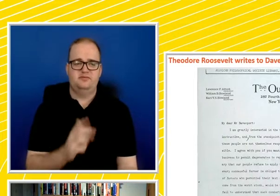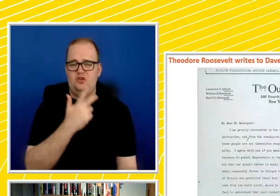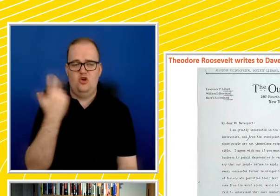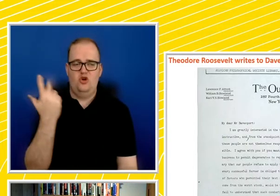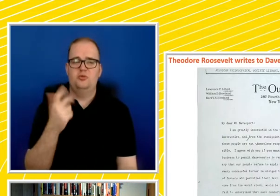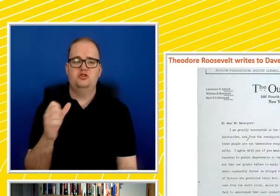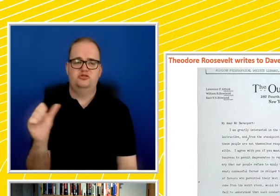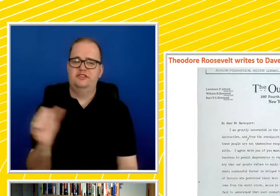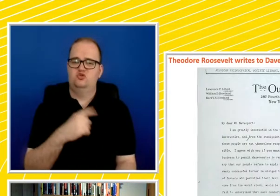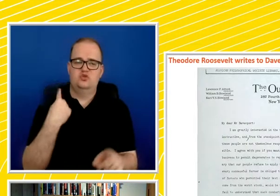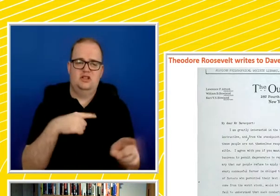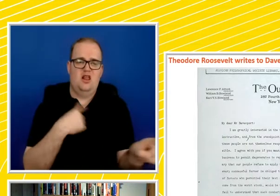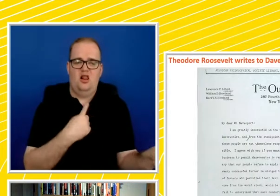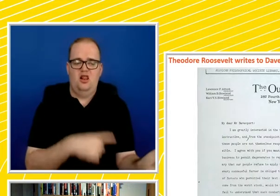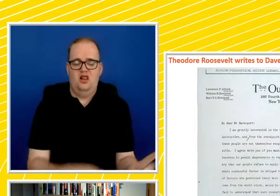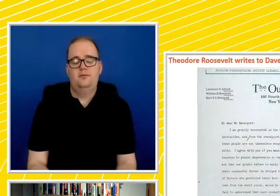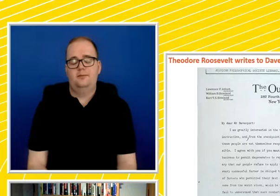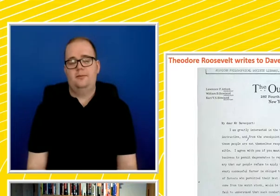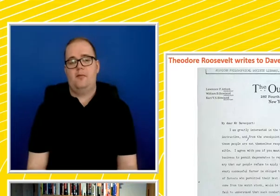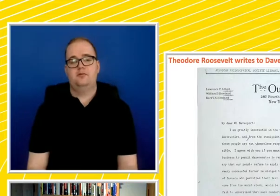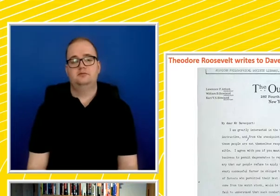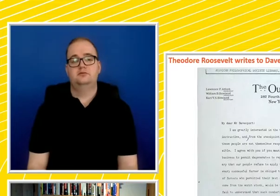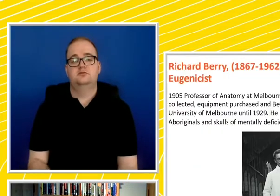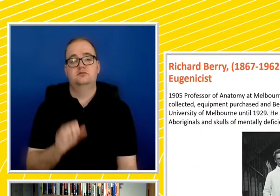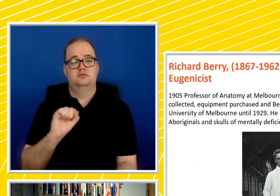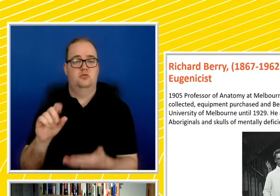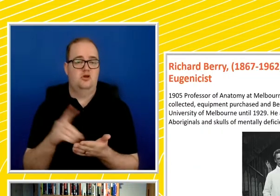should certainly be killed. That's from her diary.